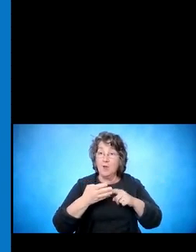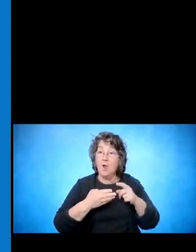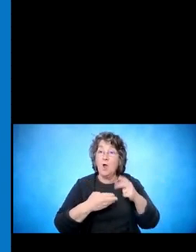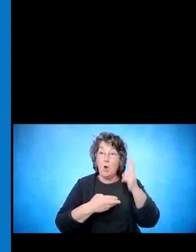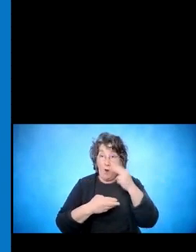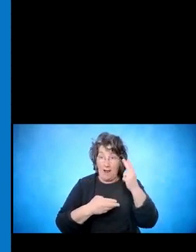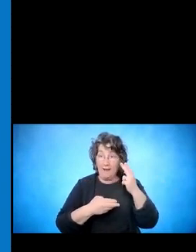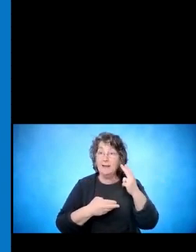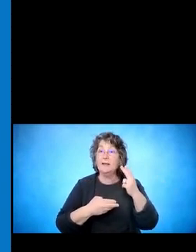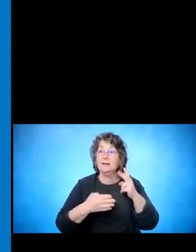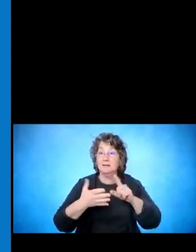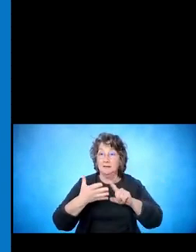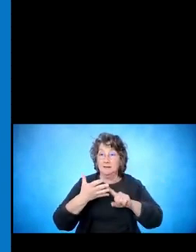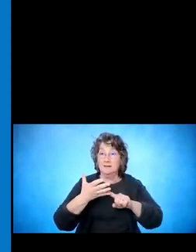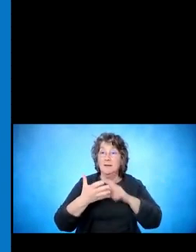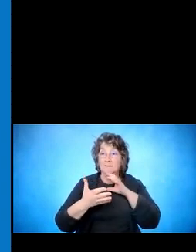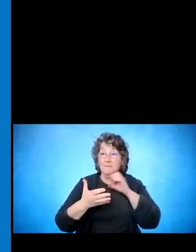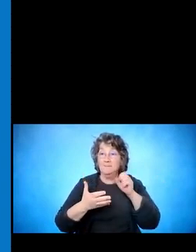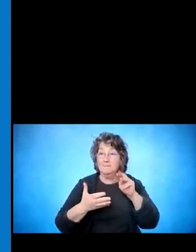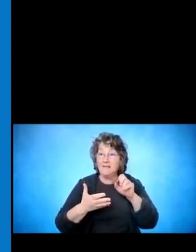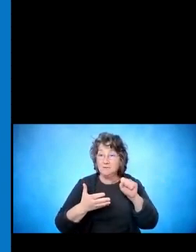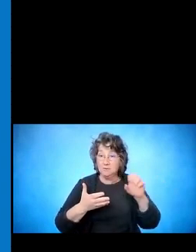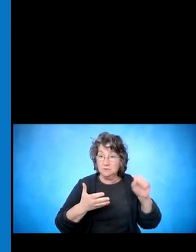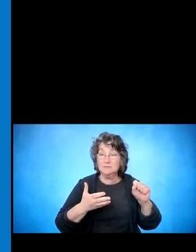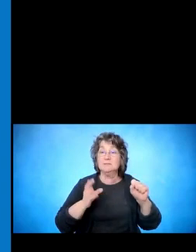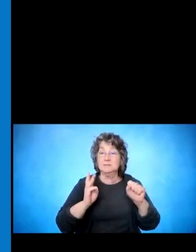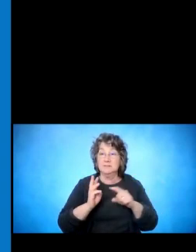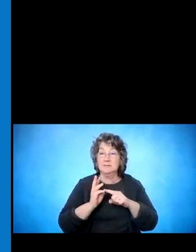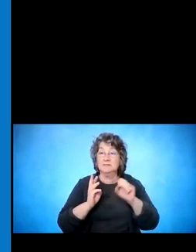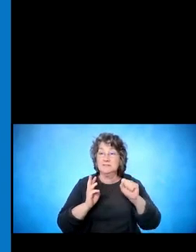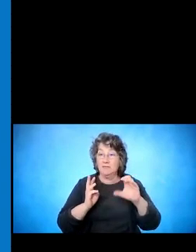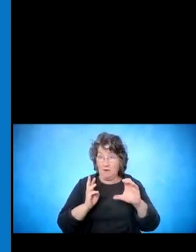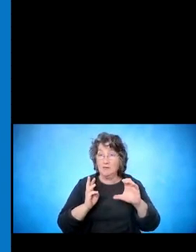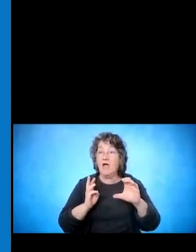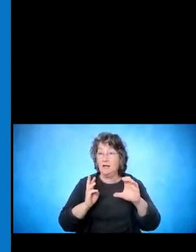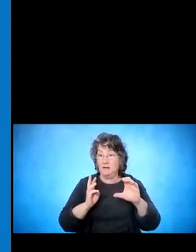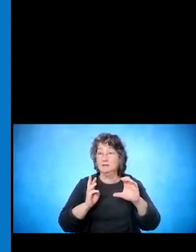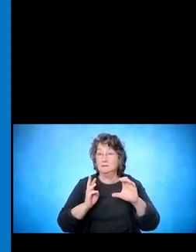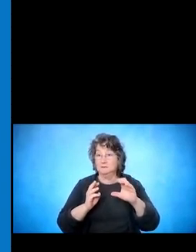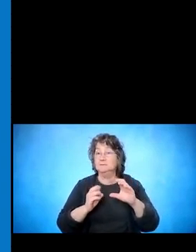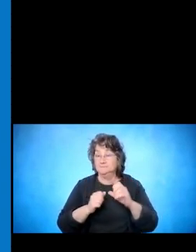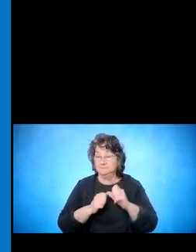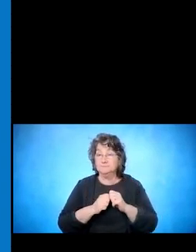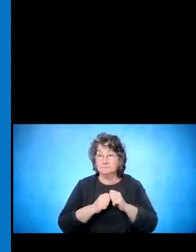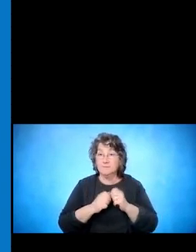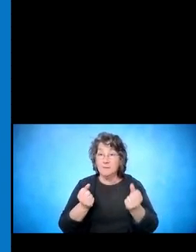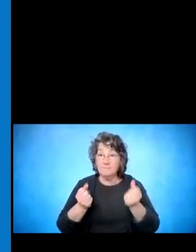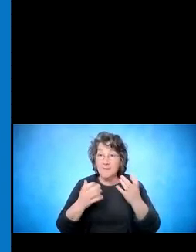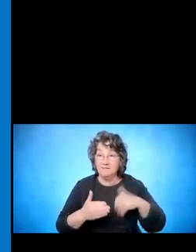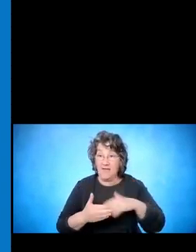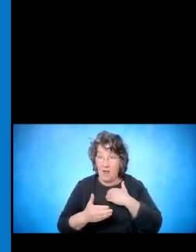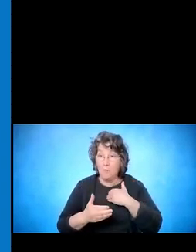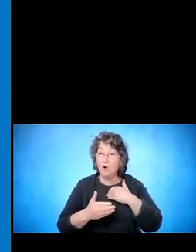Hawaii, Massachusetts, and South Carolina. And a lot of our colleagues who who are on this webinar today